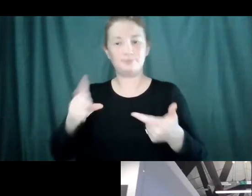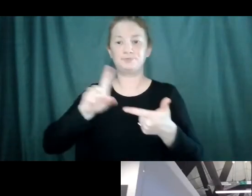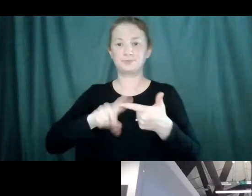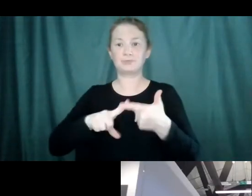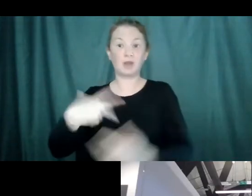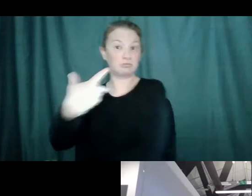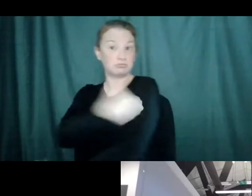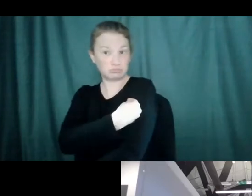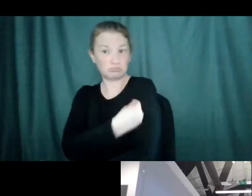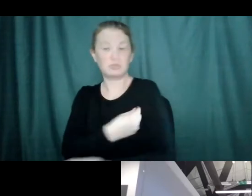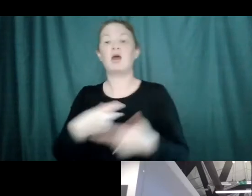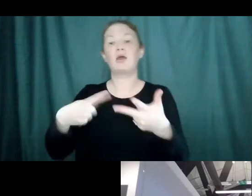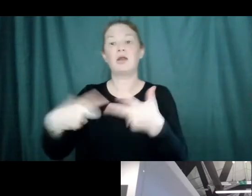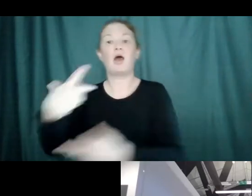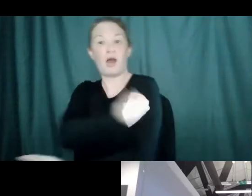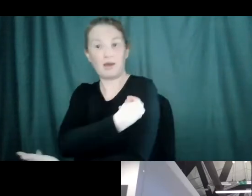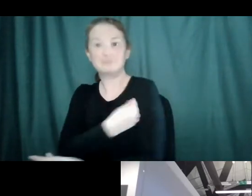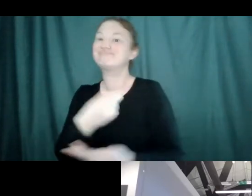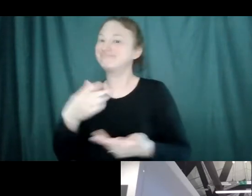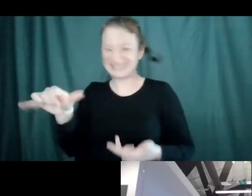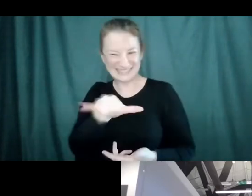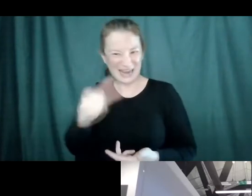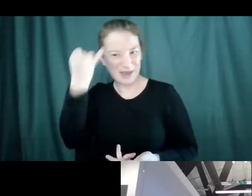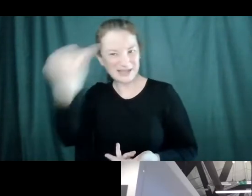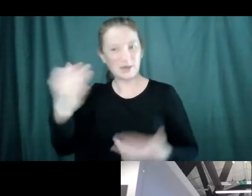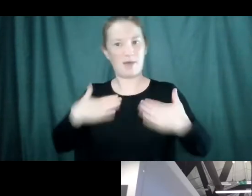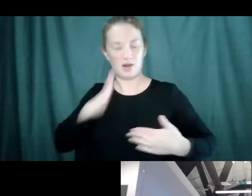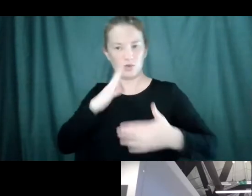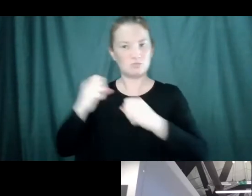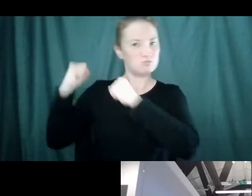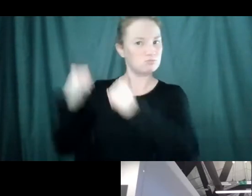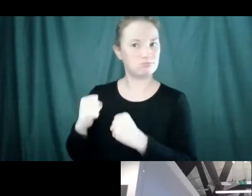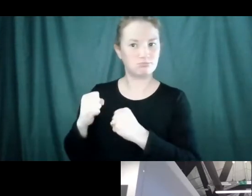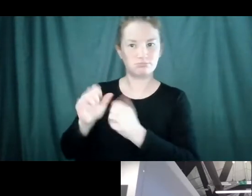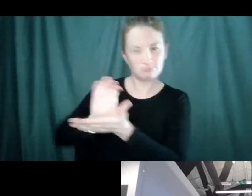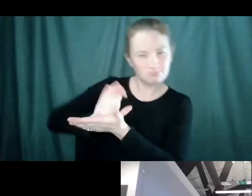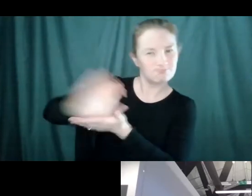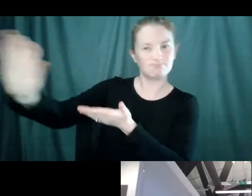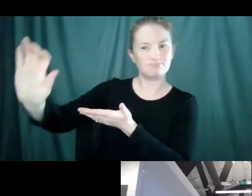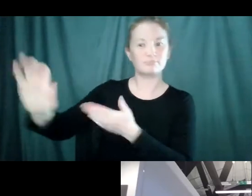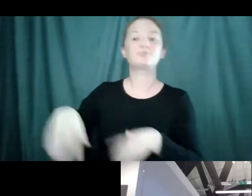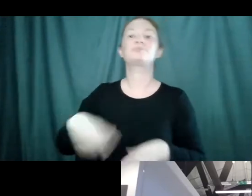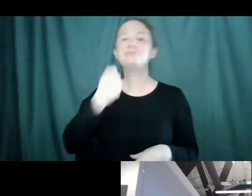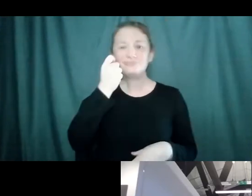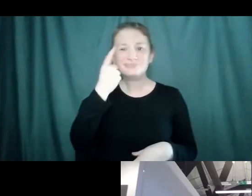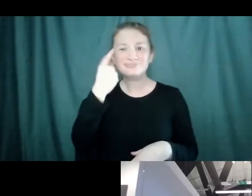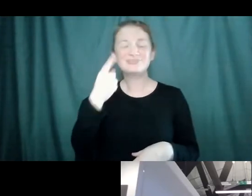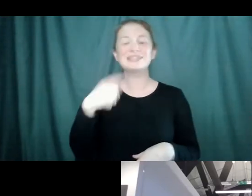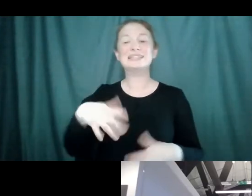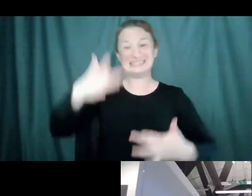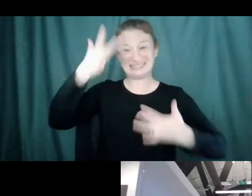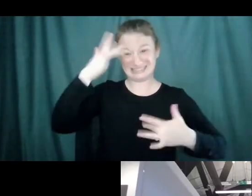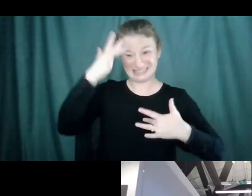response. Now, that being said, the germs that cause disease for us